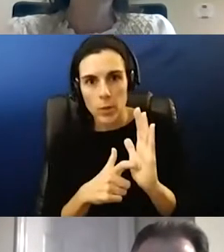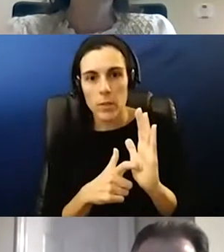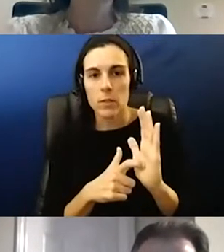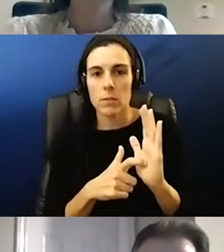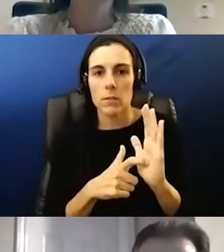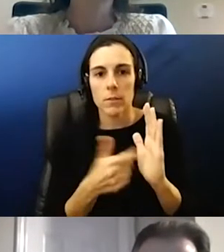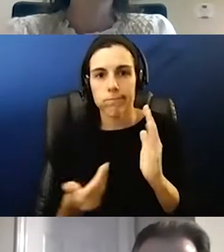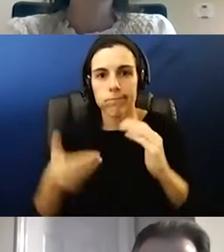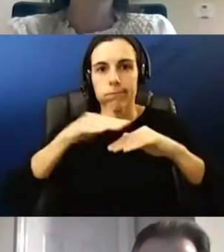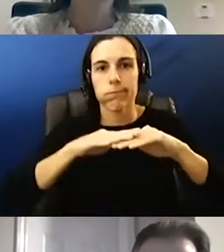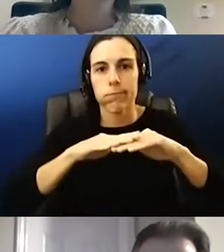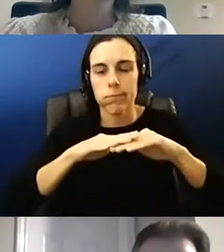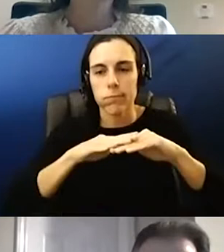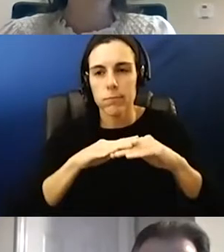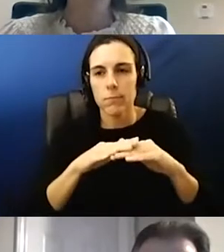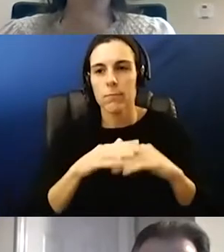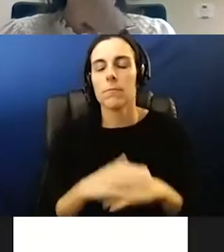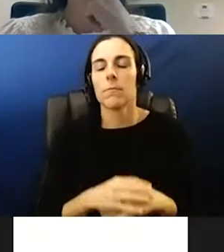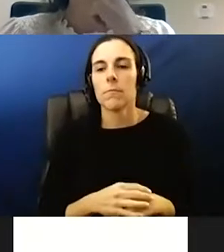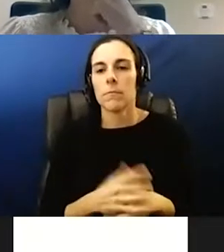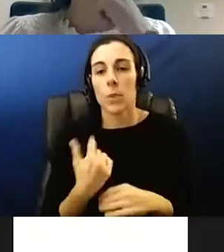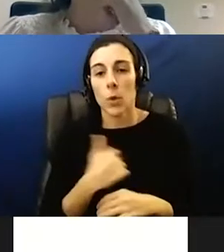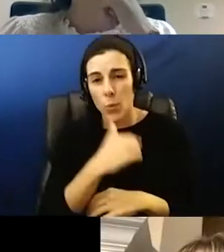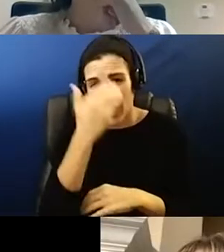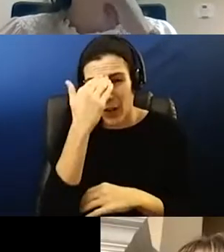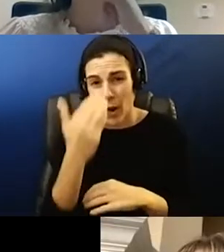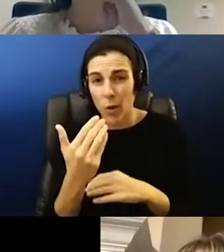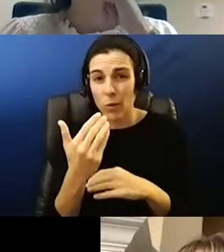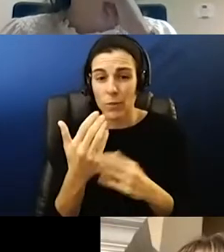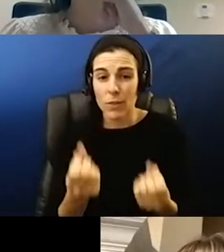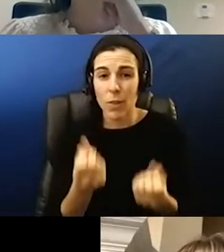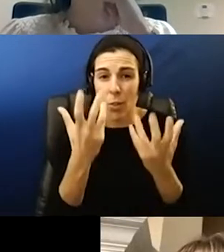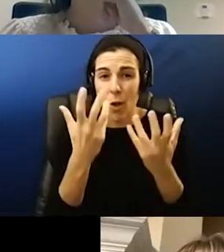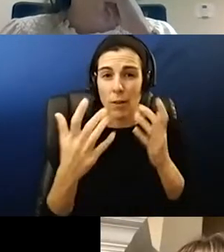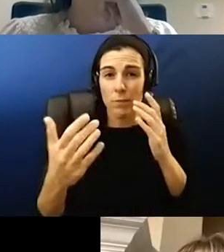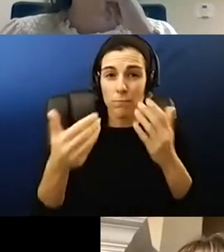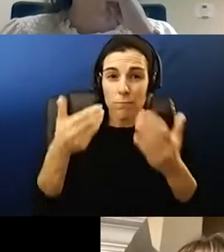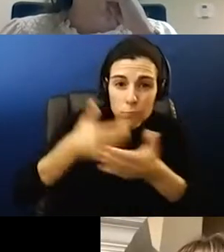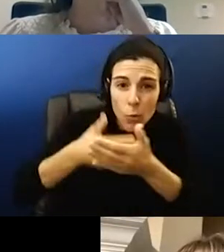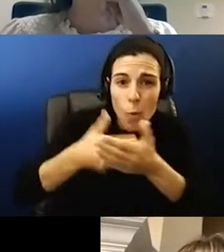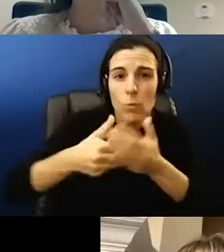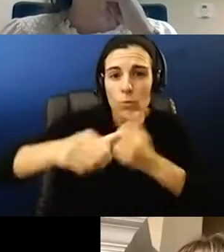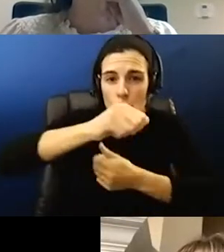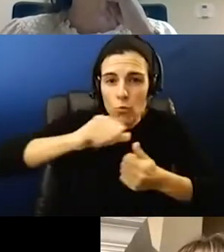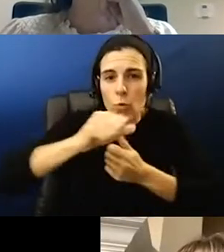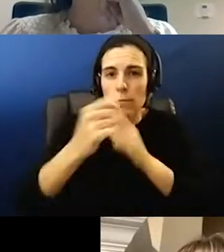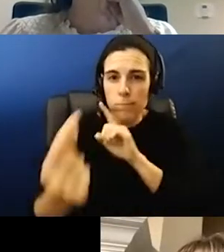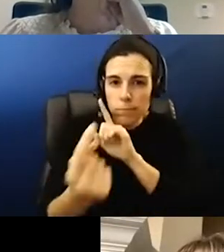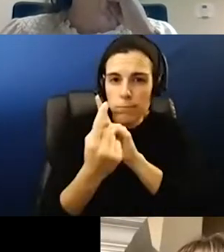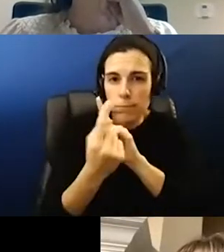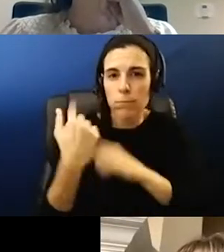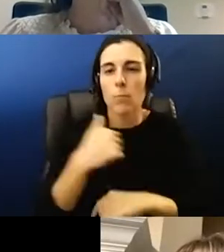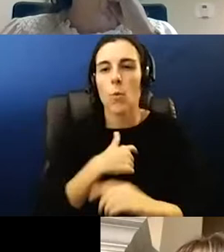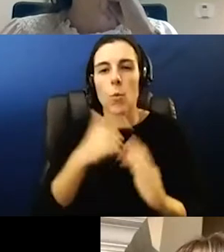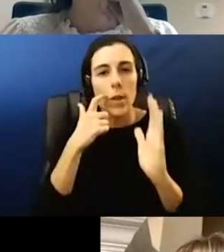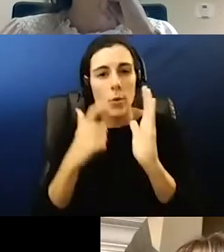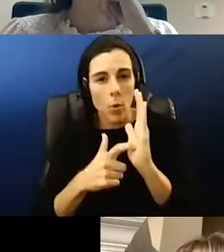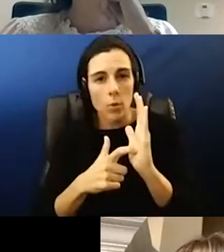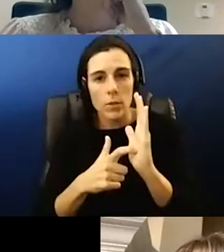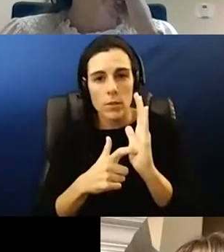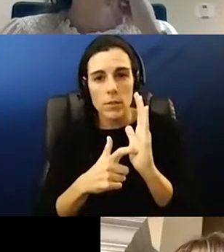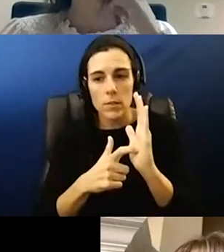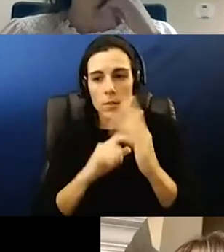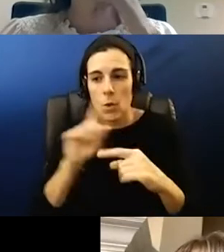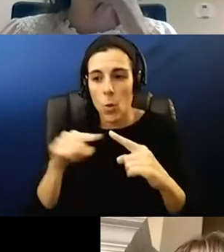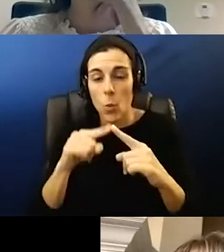an increased amount of close contacts and so on. But what we find is that for the most part, when